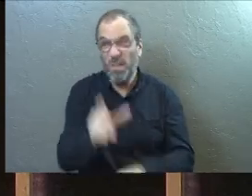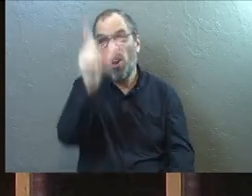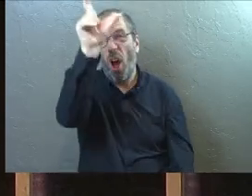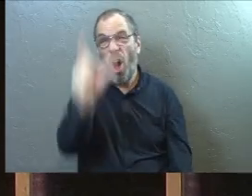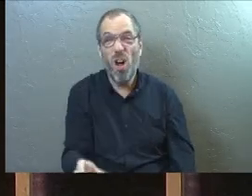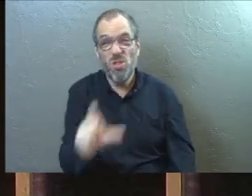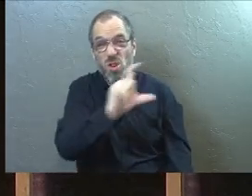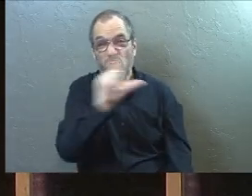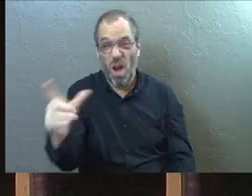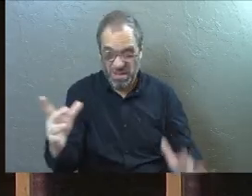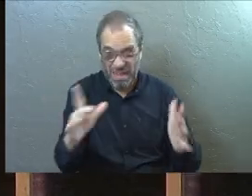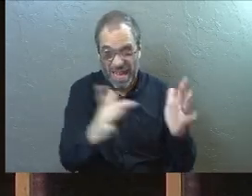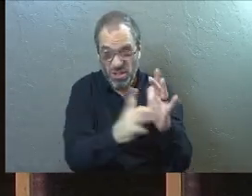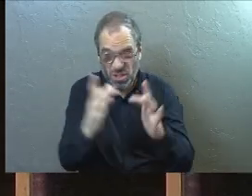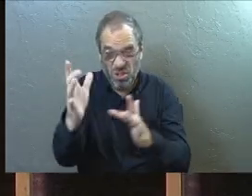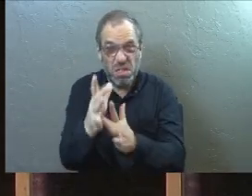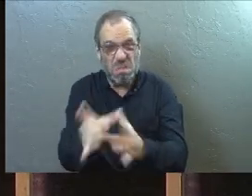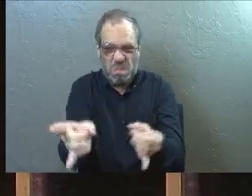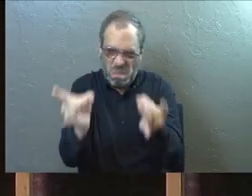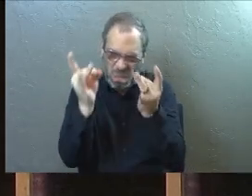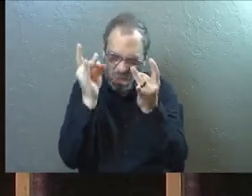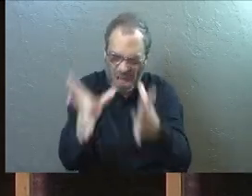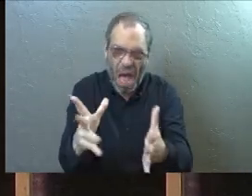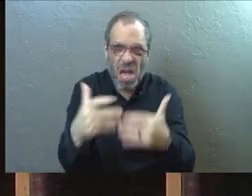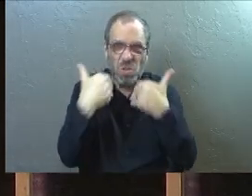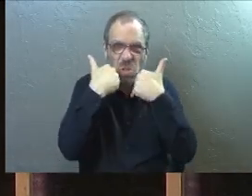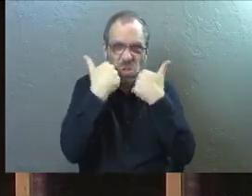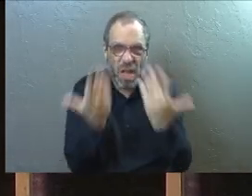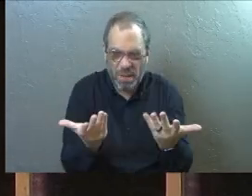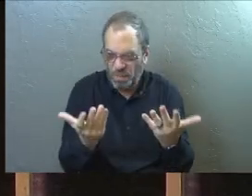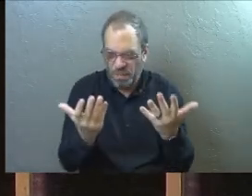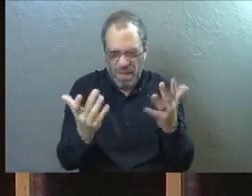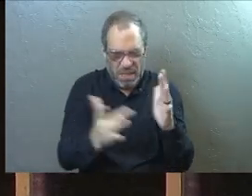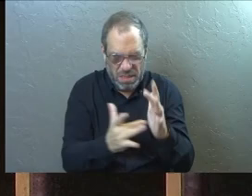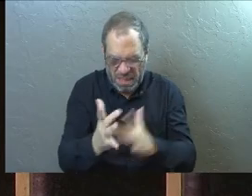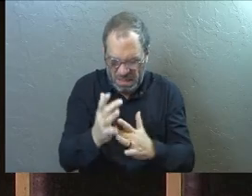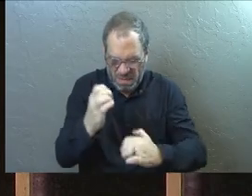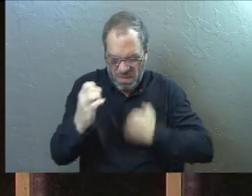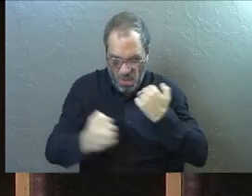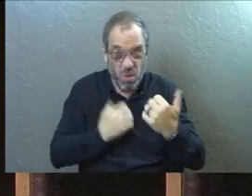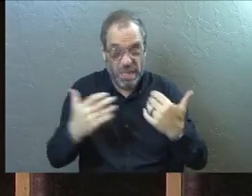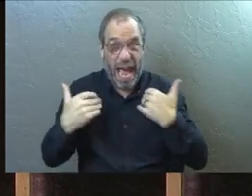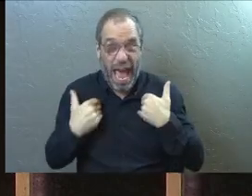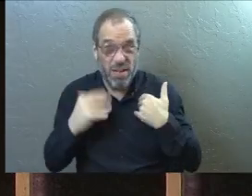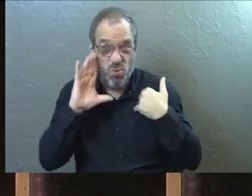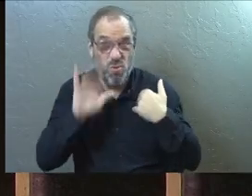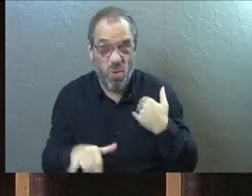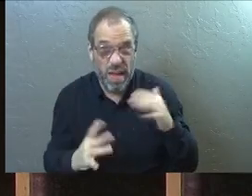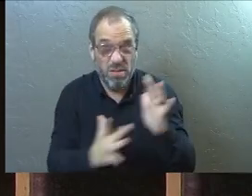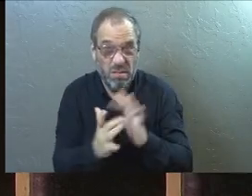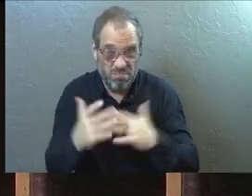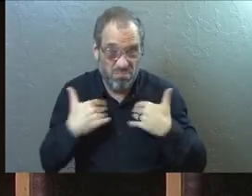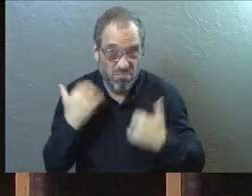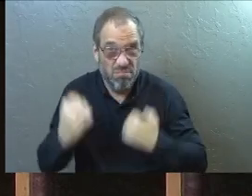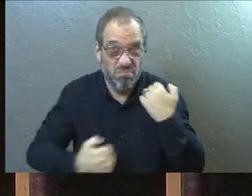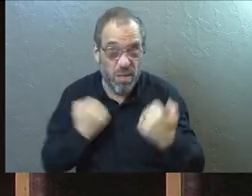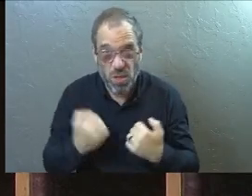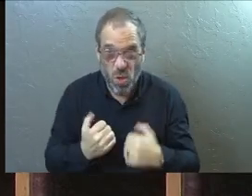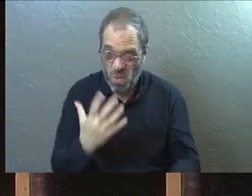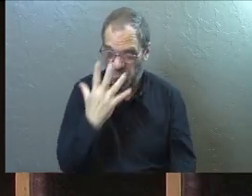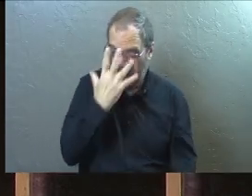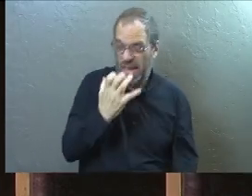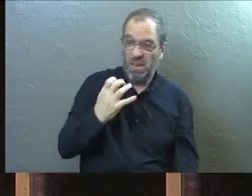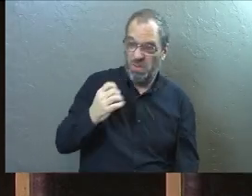cross, the scripture says that Christ despised the shame. He's got emotions, okay? So he's